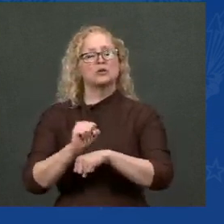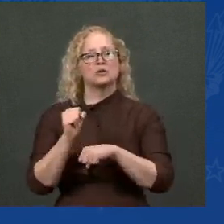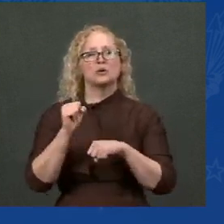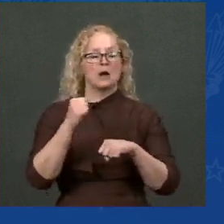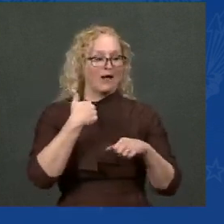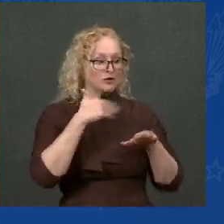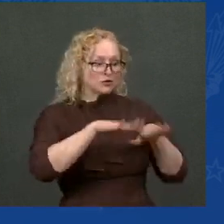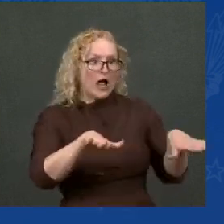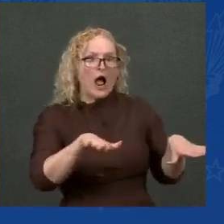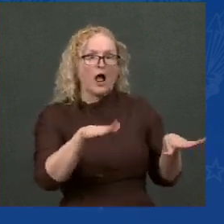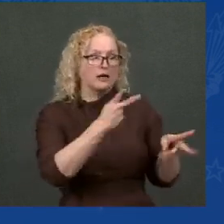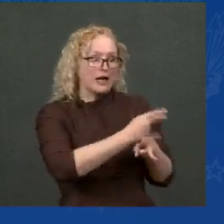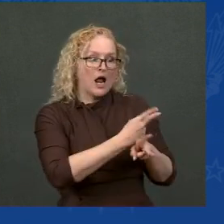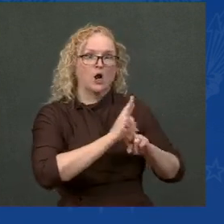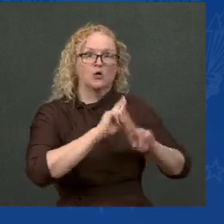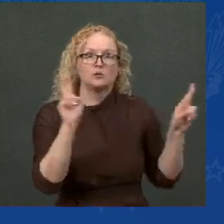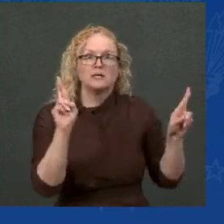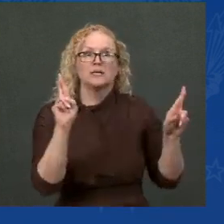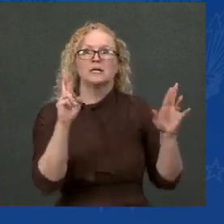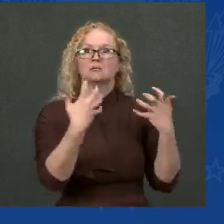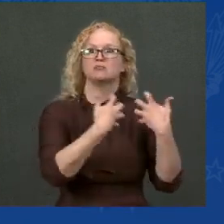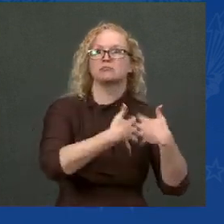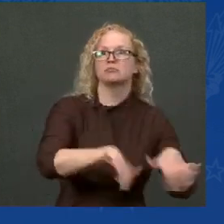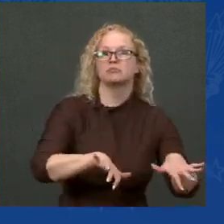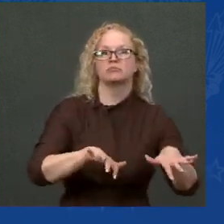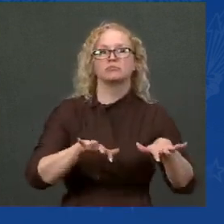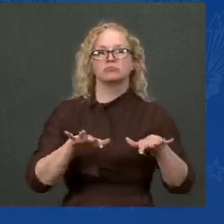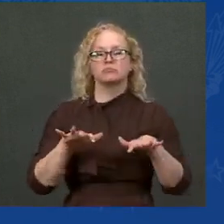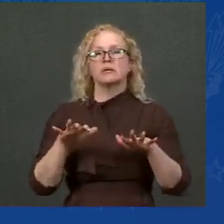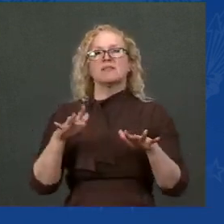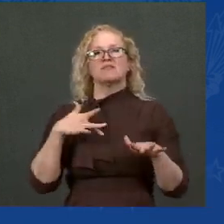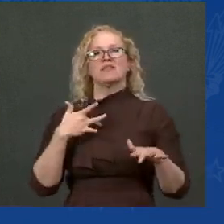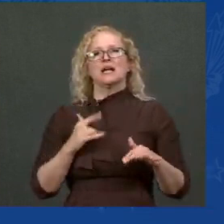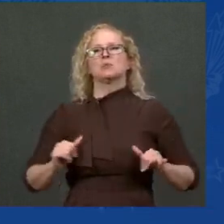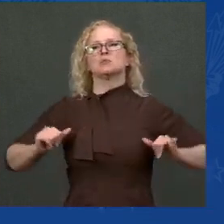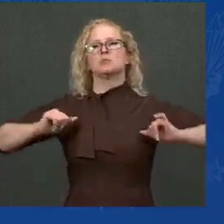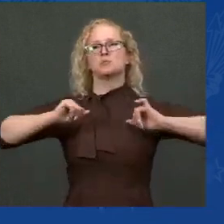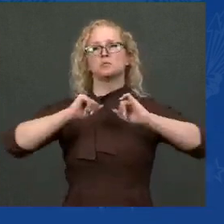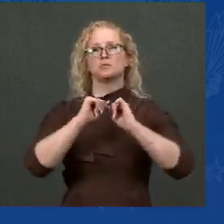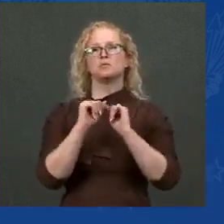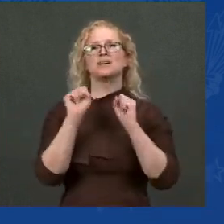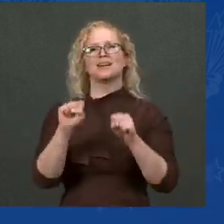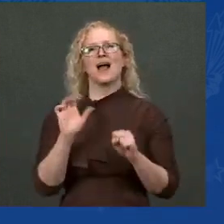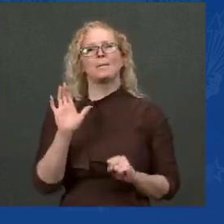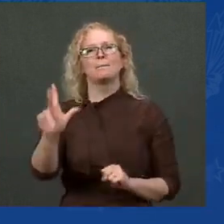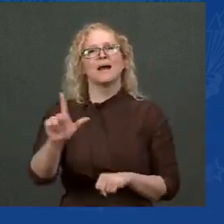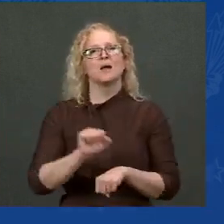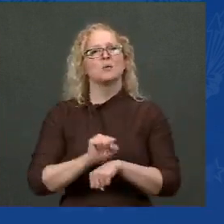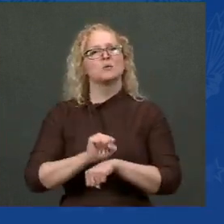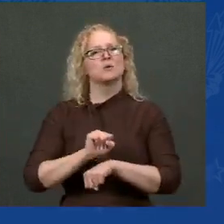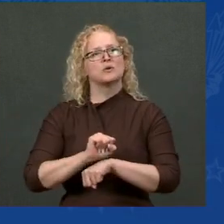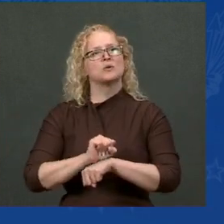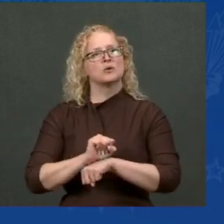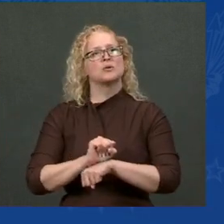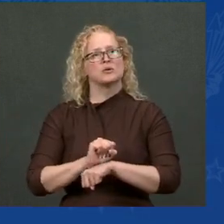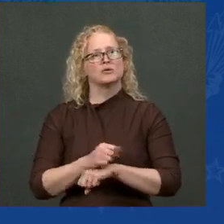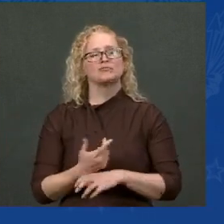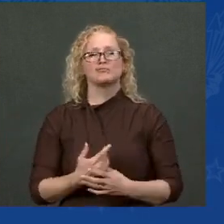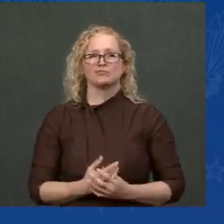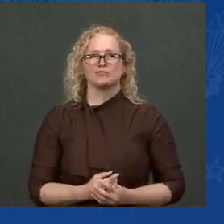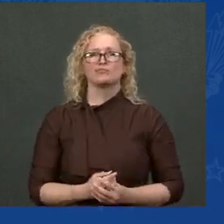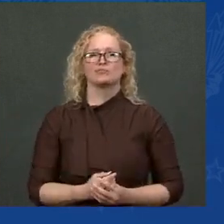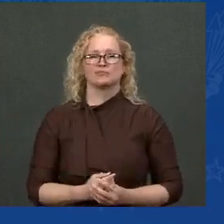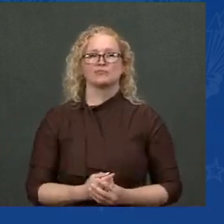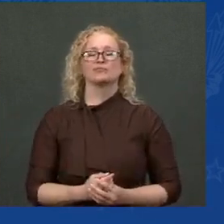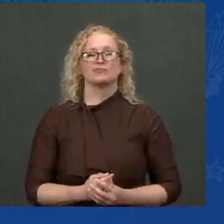remains one of the most important ways to strengthen our economy. Not just save lives, but strengthen our economy. We're making